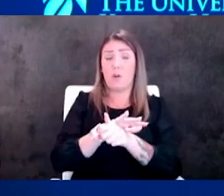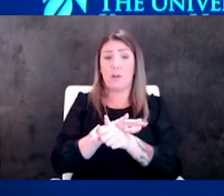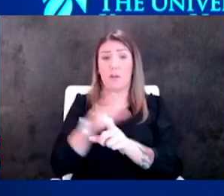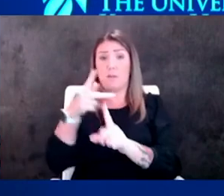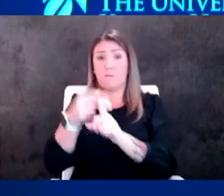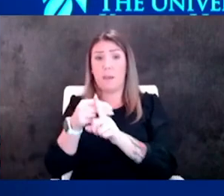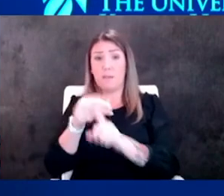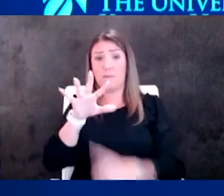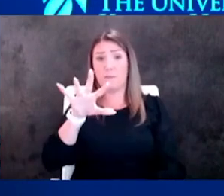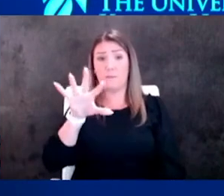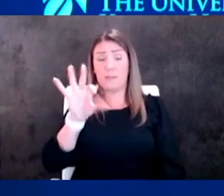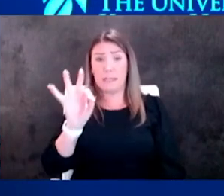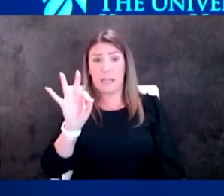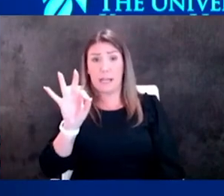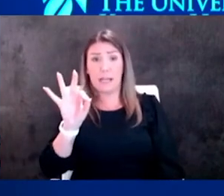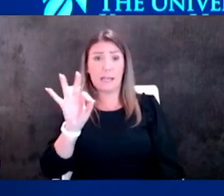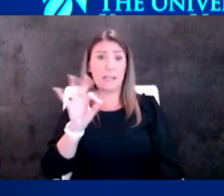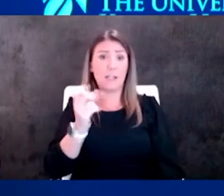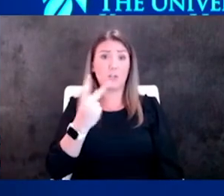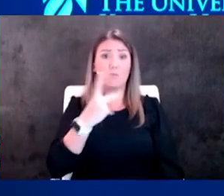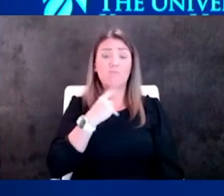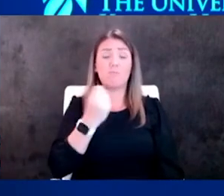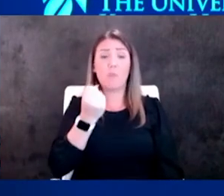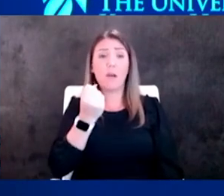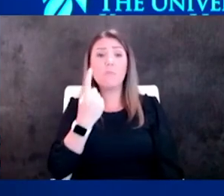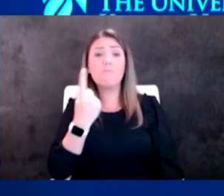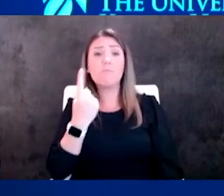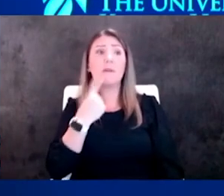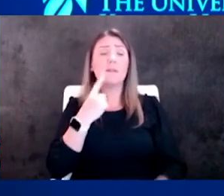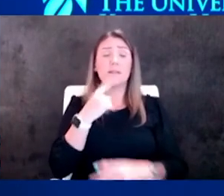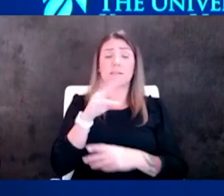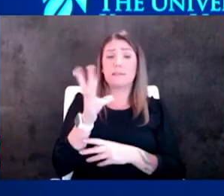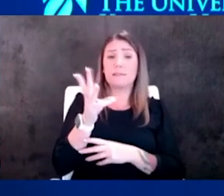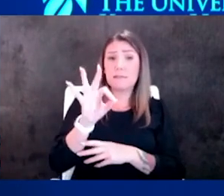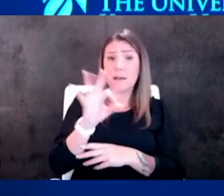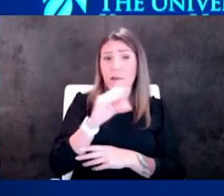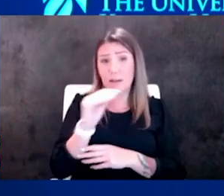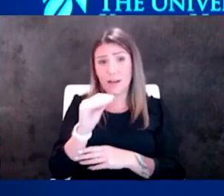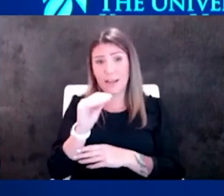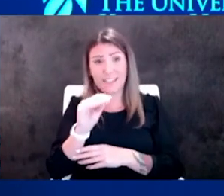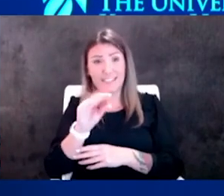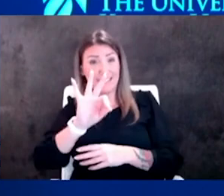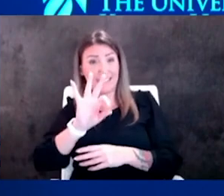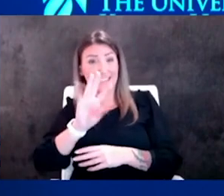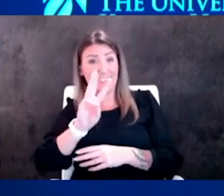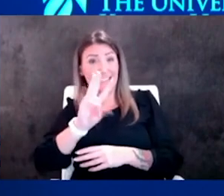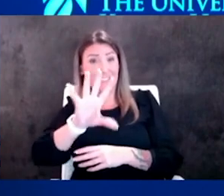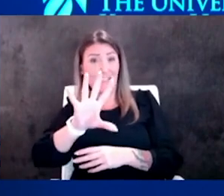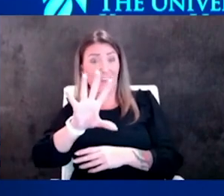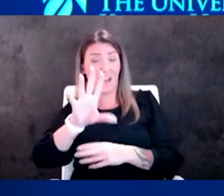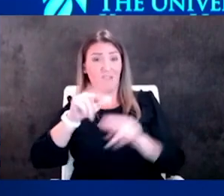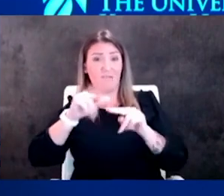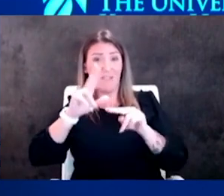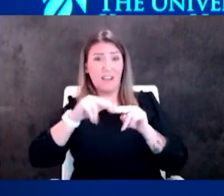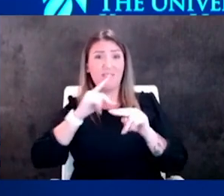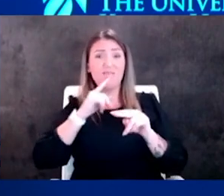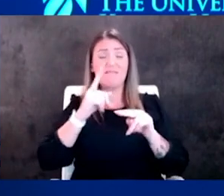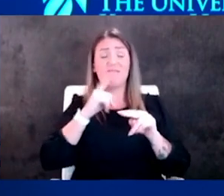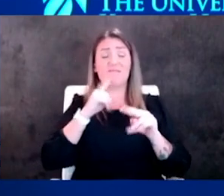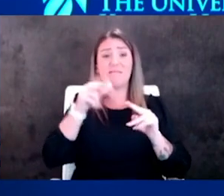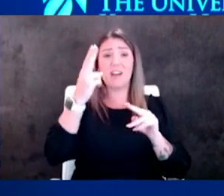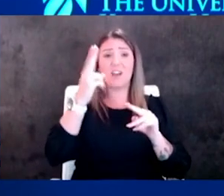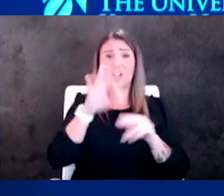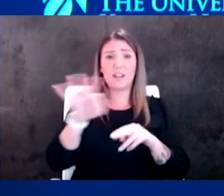percent one dose and 69 percent fully vaccinated and 65 and up is greater than 99 percent at least one